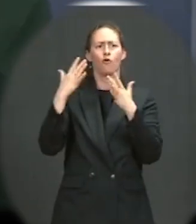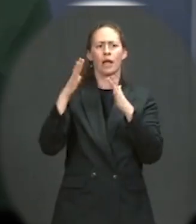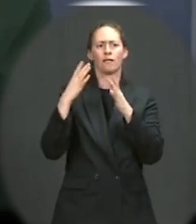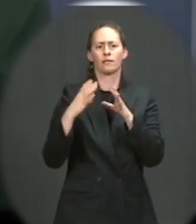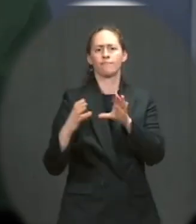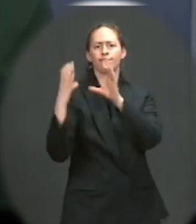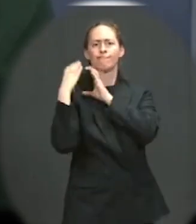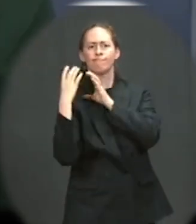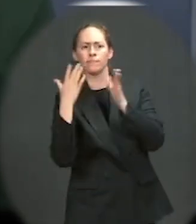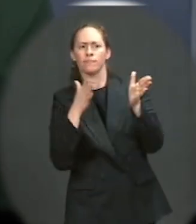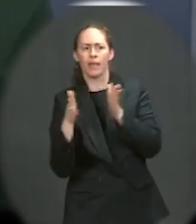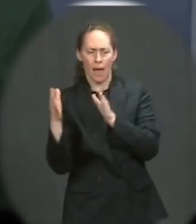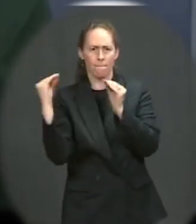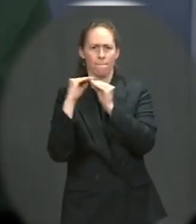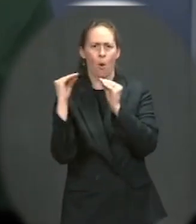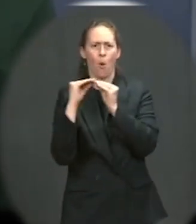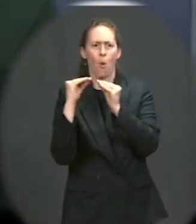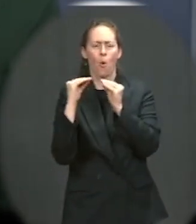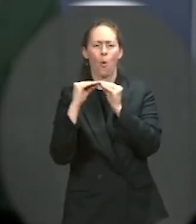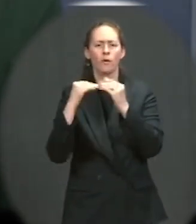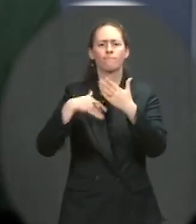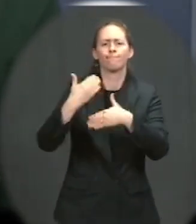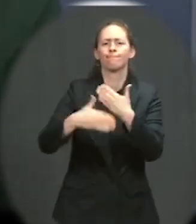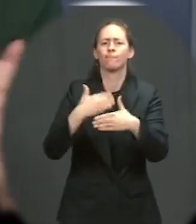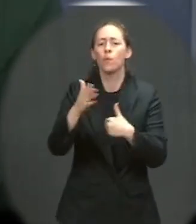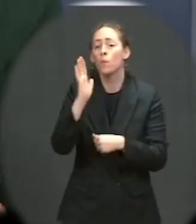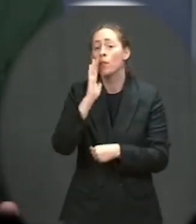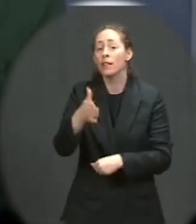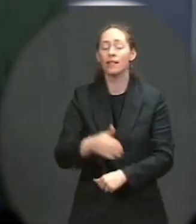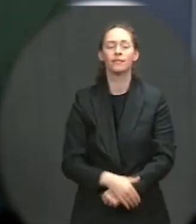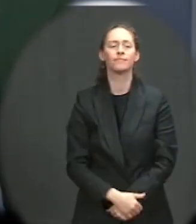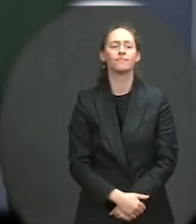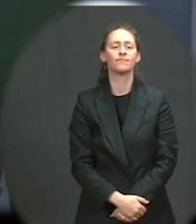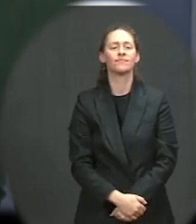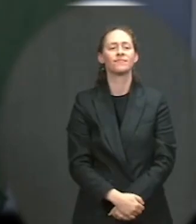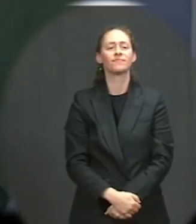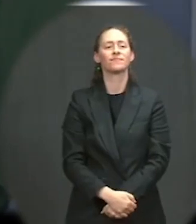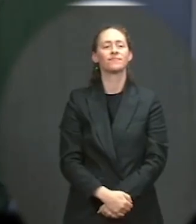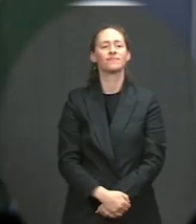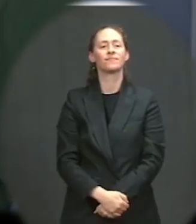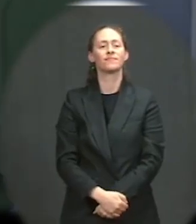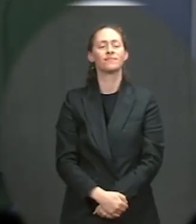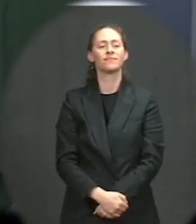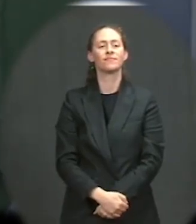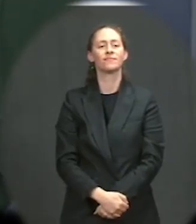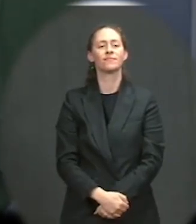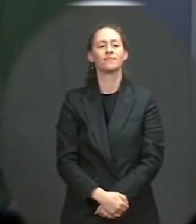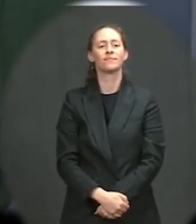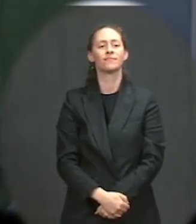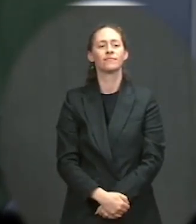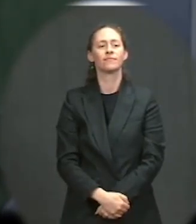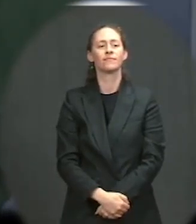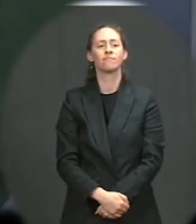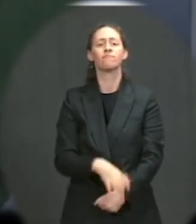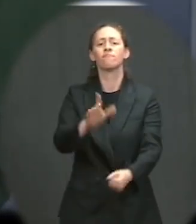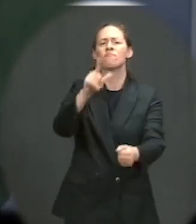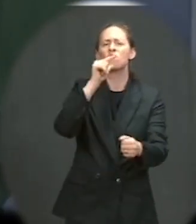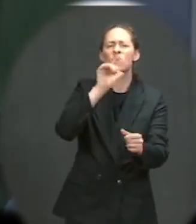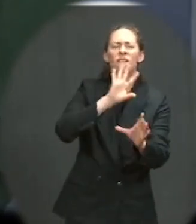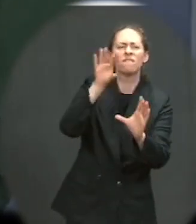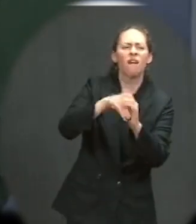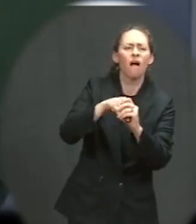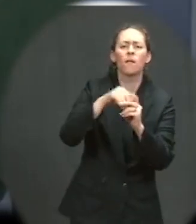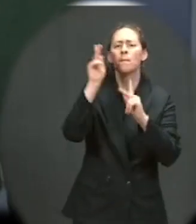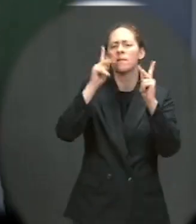among Americans across the country from Greenville, South Carolina to Atlanta, Georgia, to protect our fundamental right to vote.